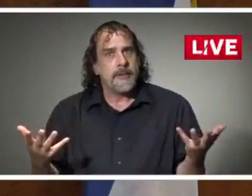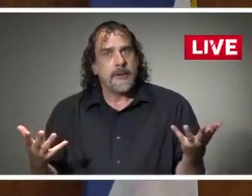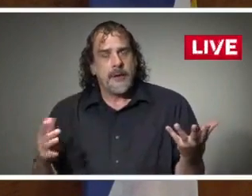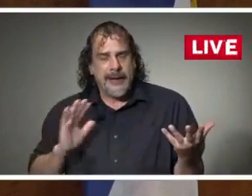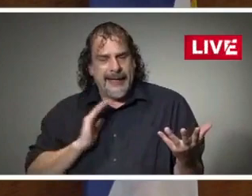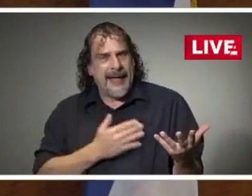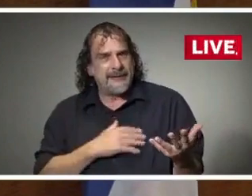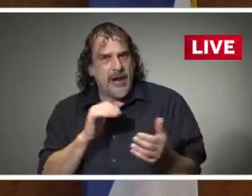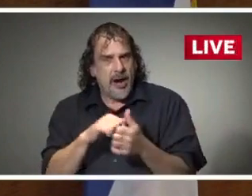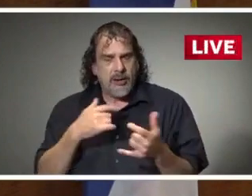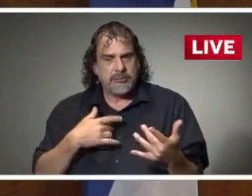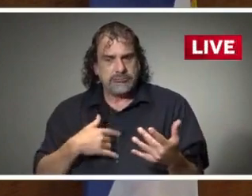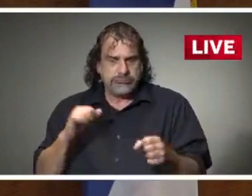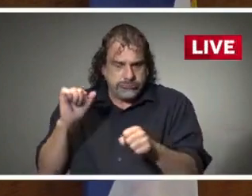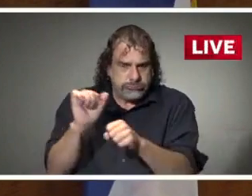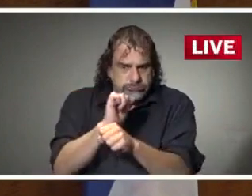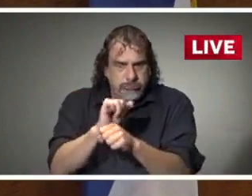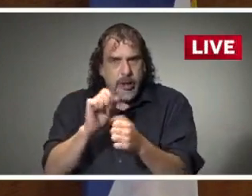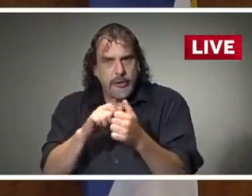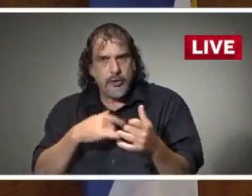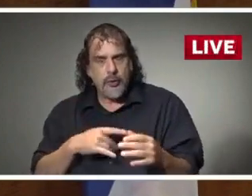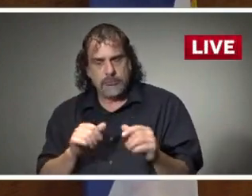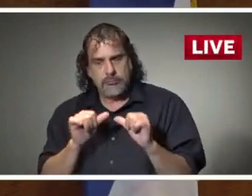our promise to the people of Mississippi.